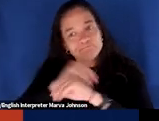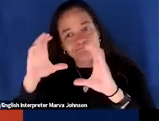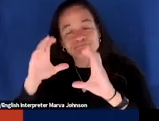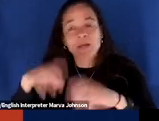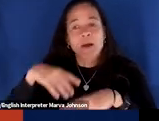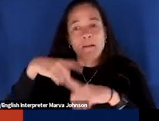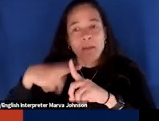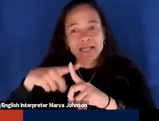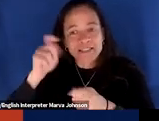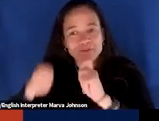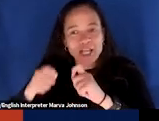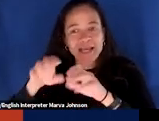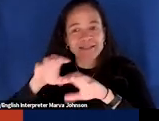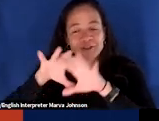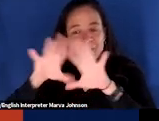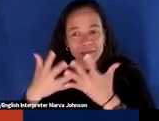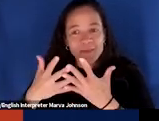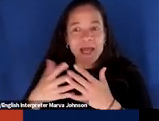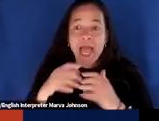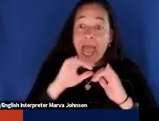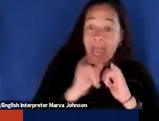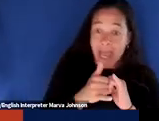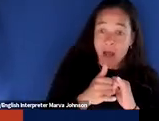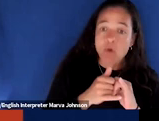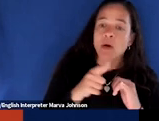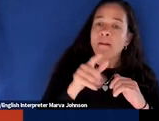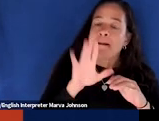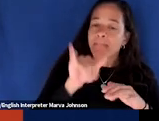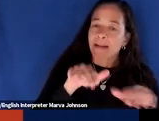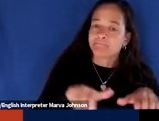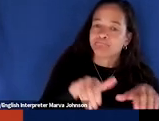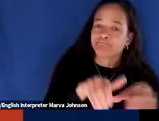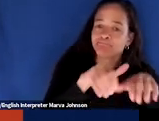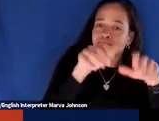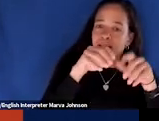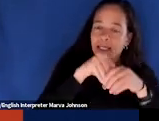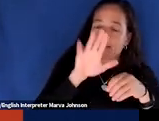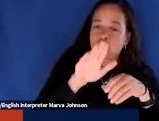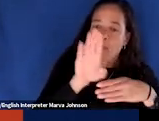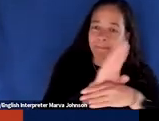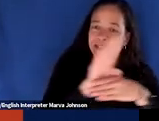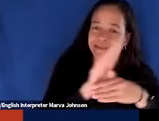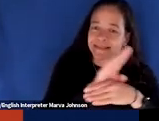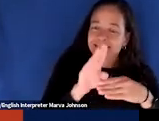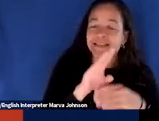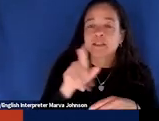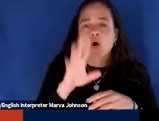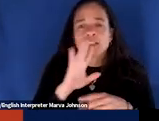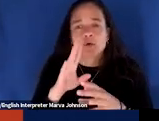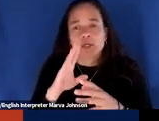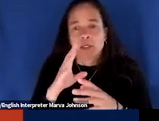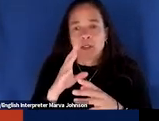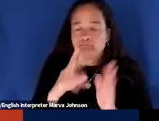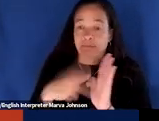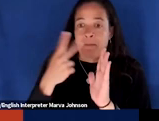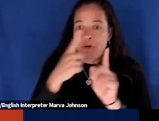through the actions of your organization and so in doing so you're doing you're kind of achieving a double mission right you're